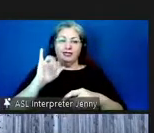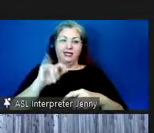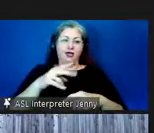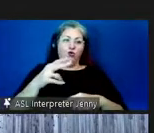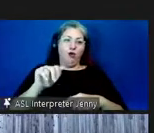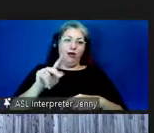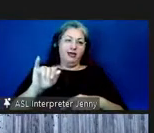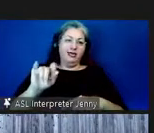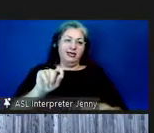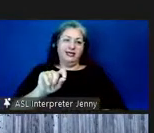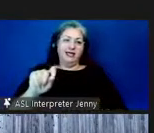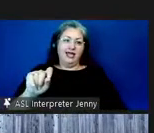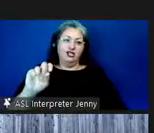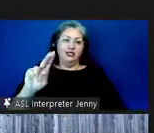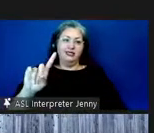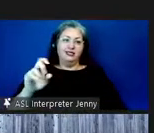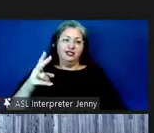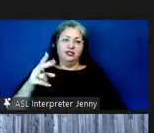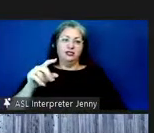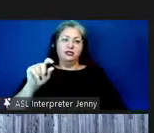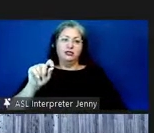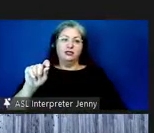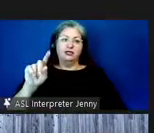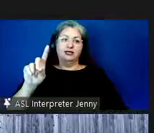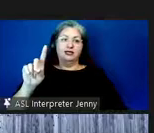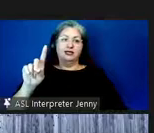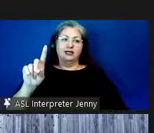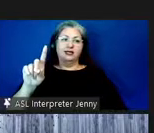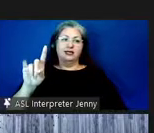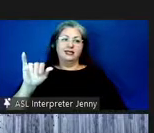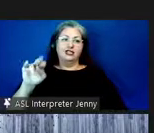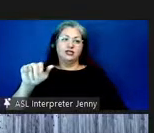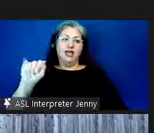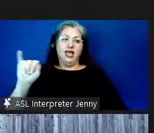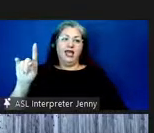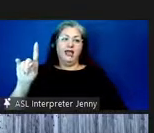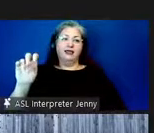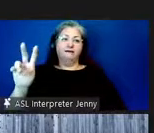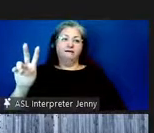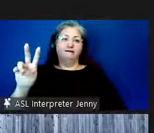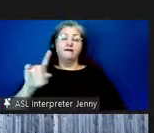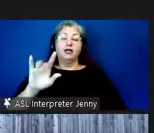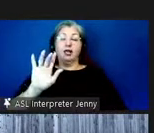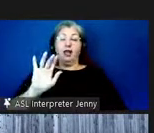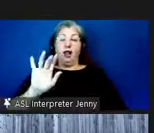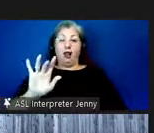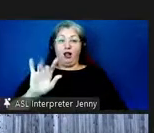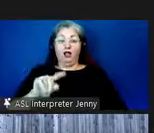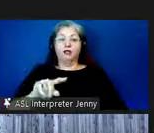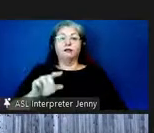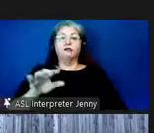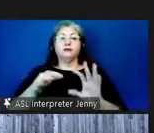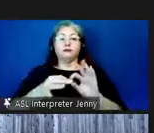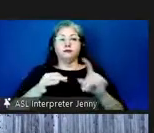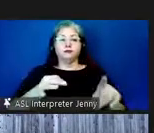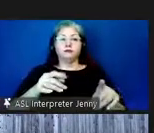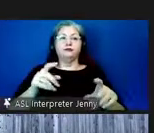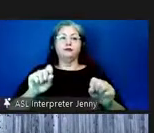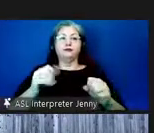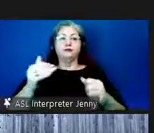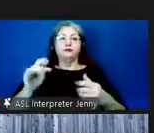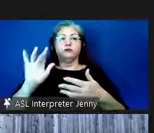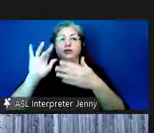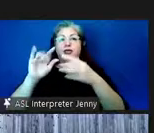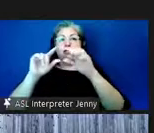huaki dash glitch that in business dev uh so when you click on that um you go here and then you click on